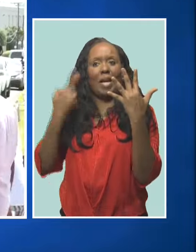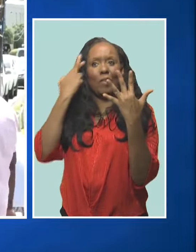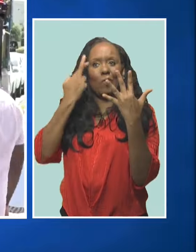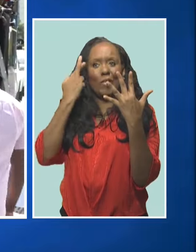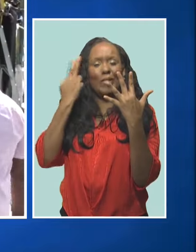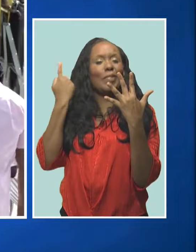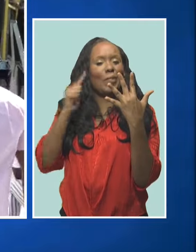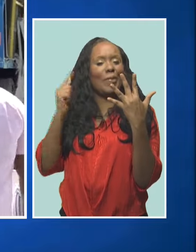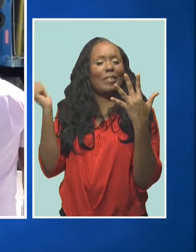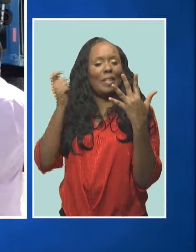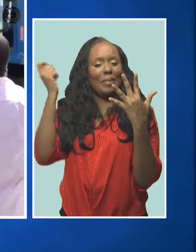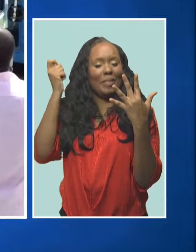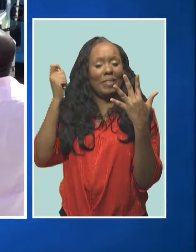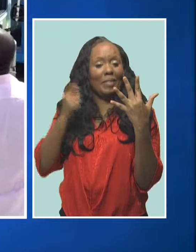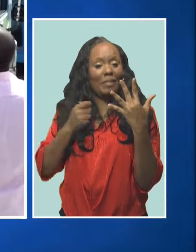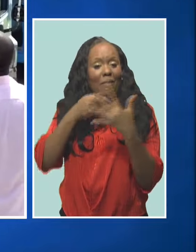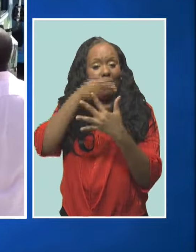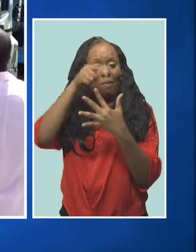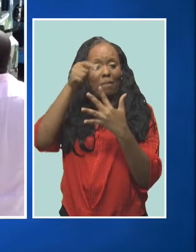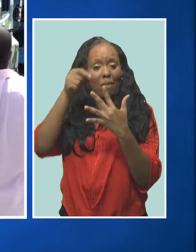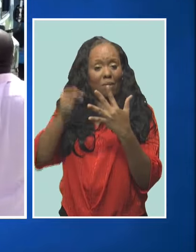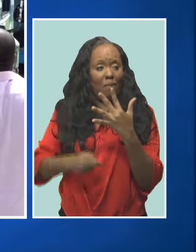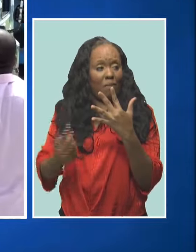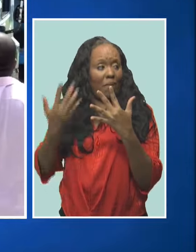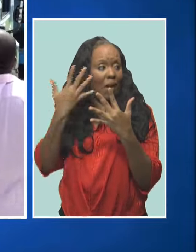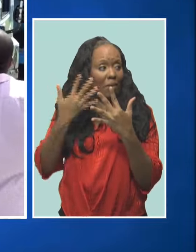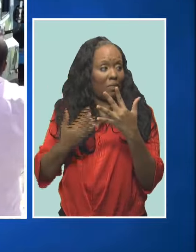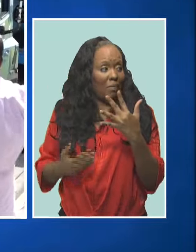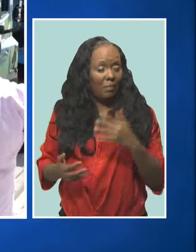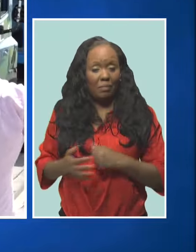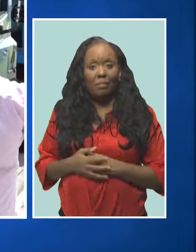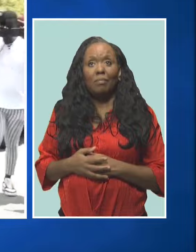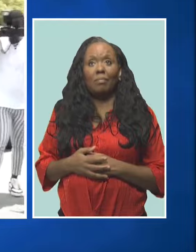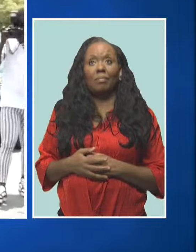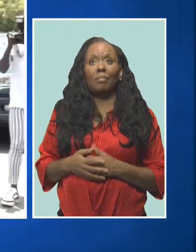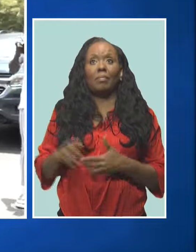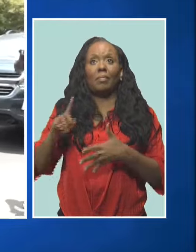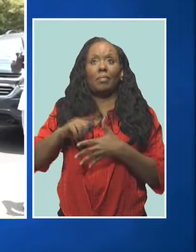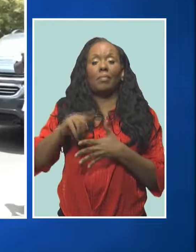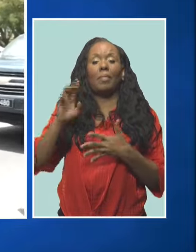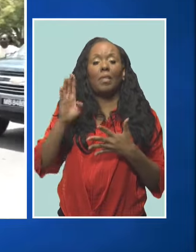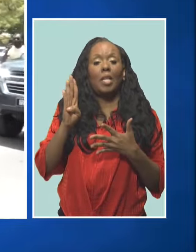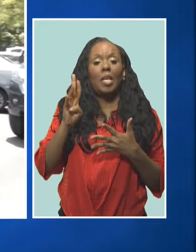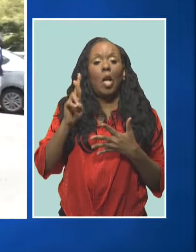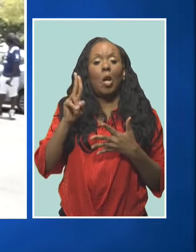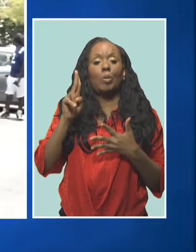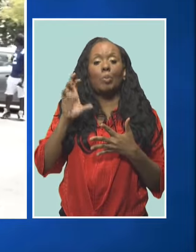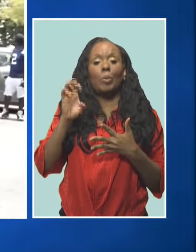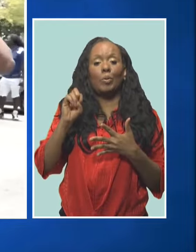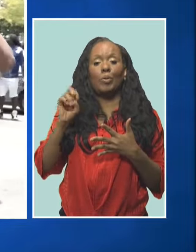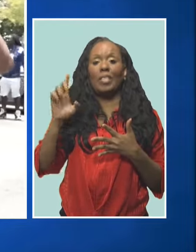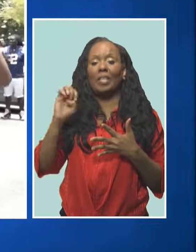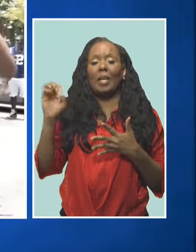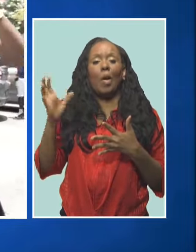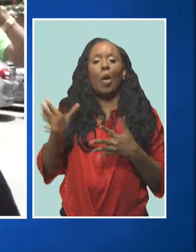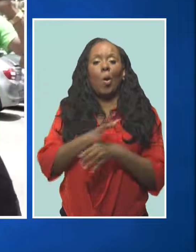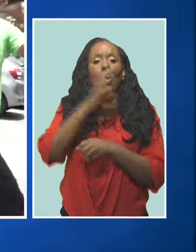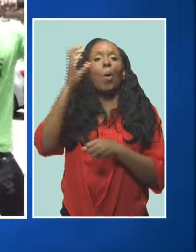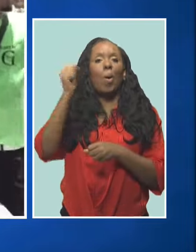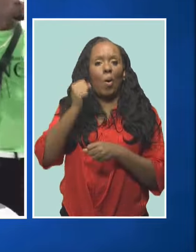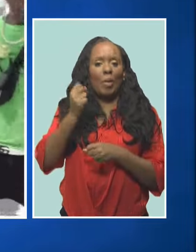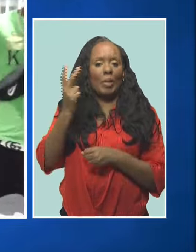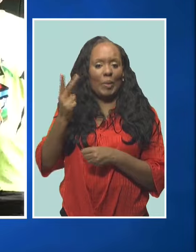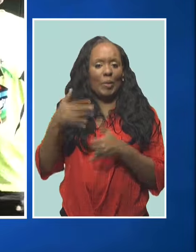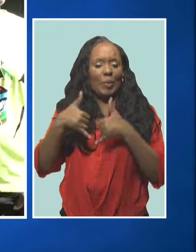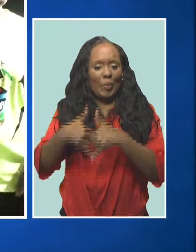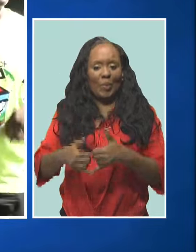as this year's cropover season comes to a close. They are Bruce Lee Almighty, who won tune of the crop and People's Monarch,